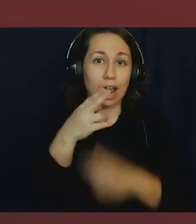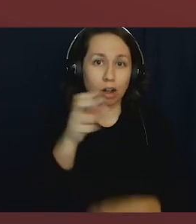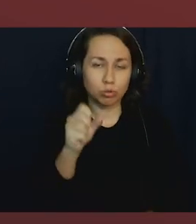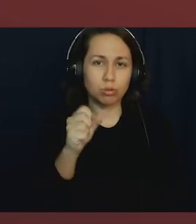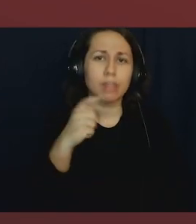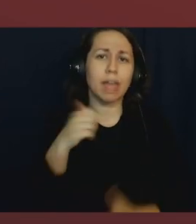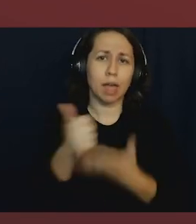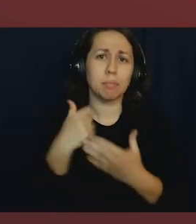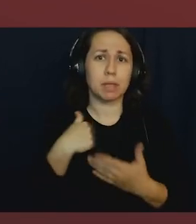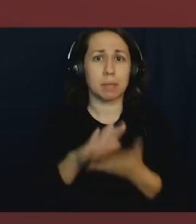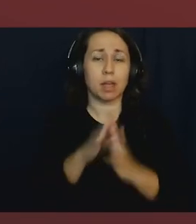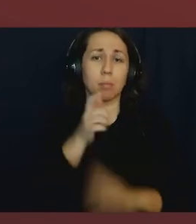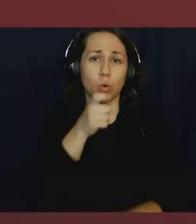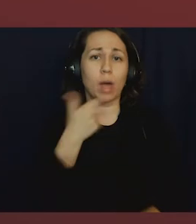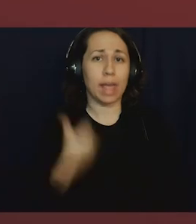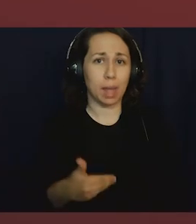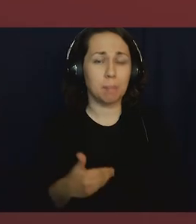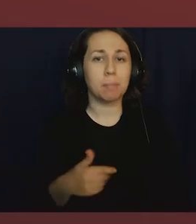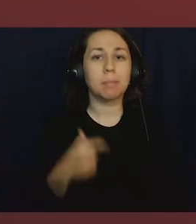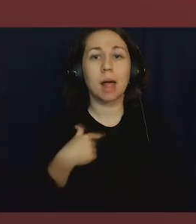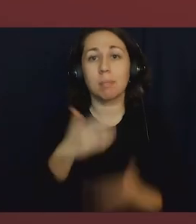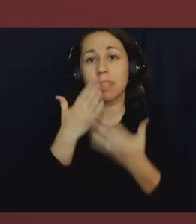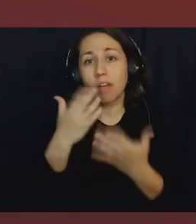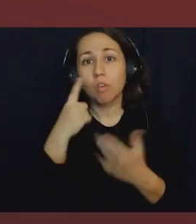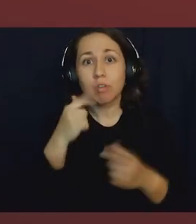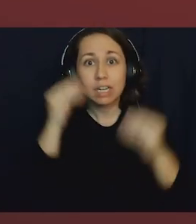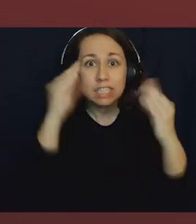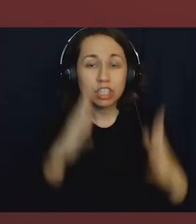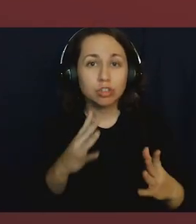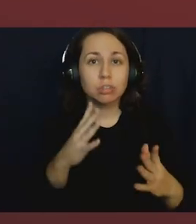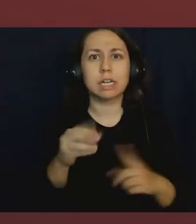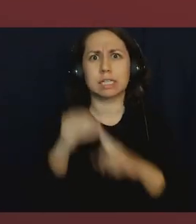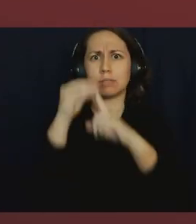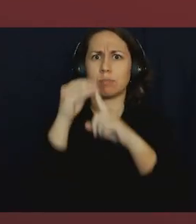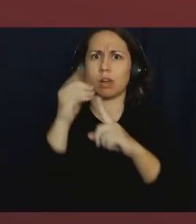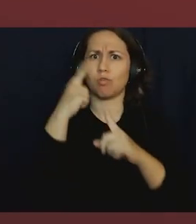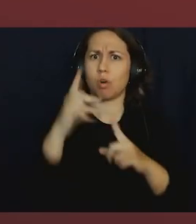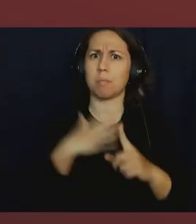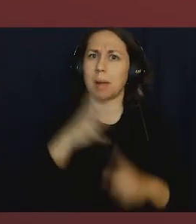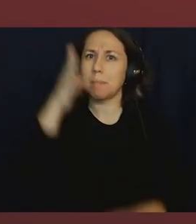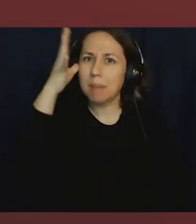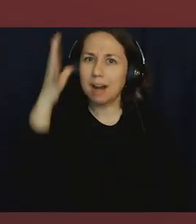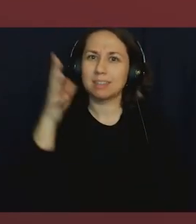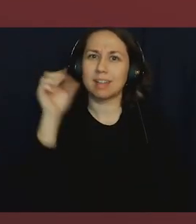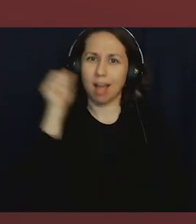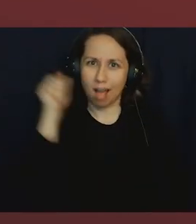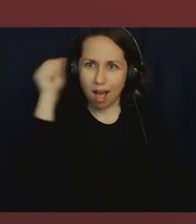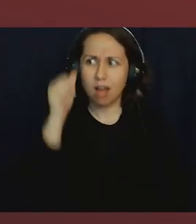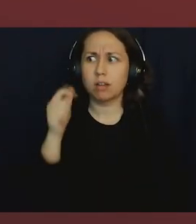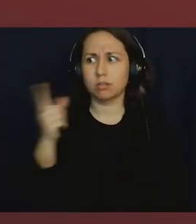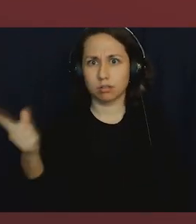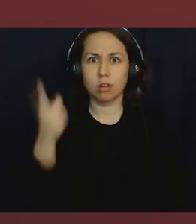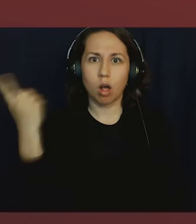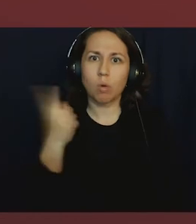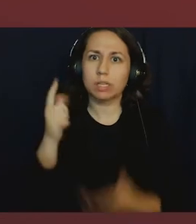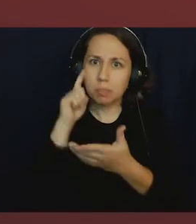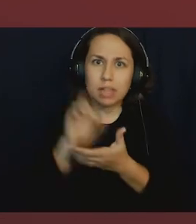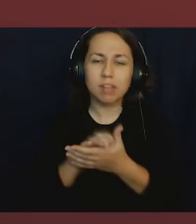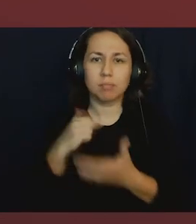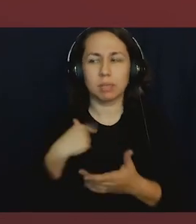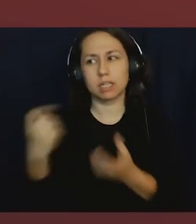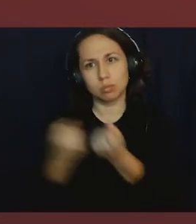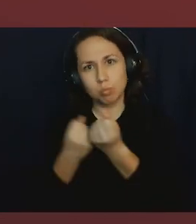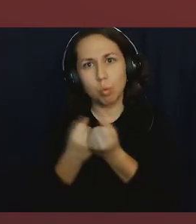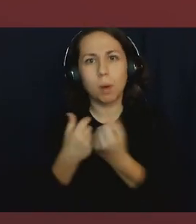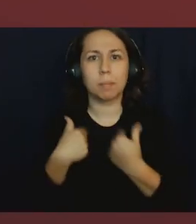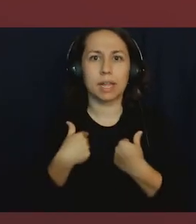and helped me become who I am. I'm thankful for my teachers, but especially for my parents and my aunt who have always believed in me